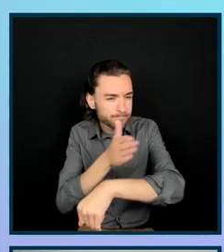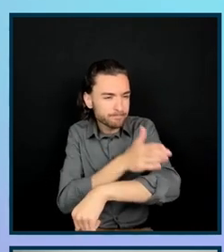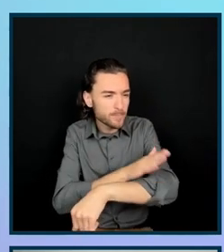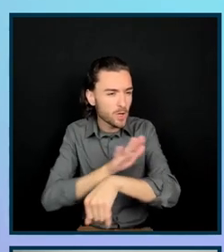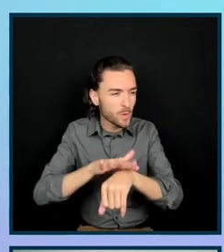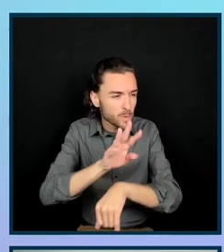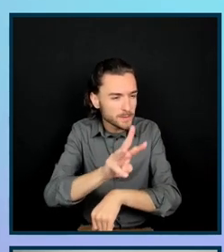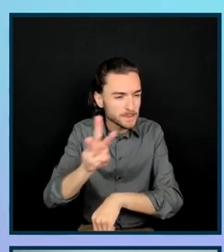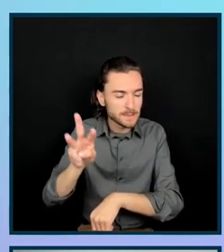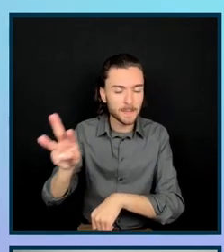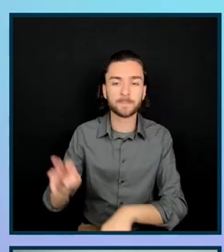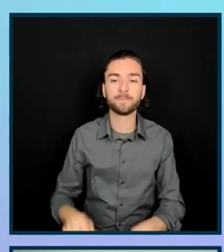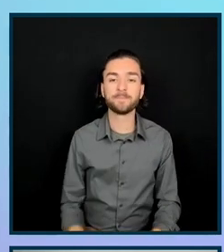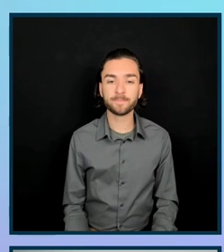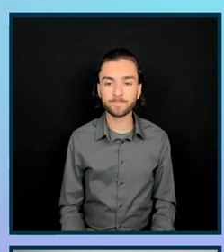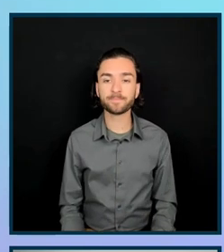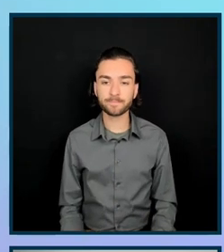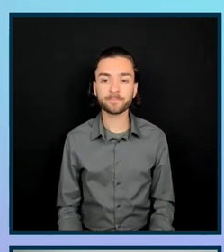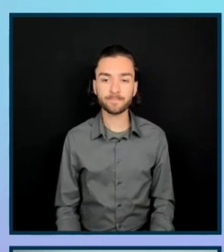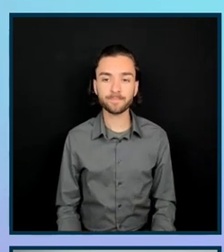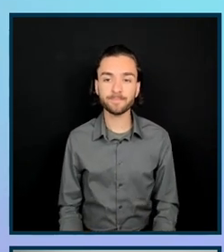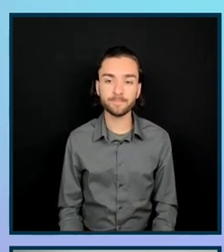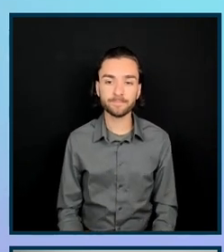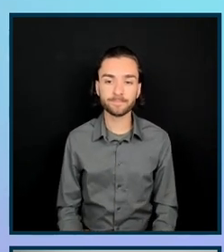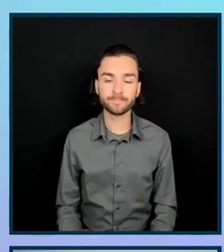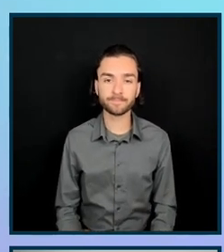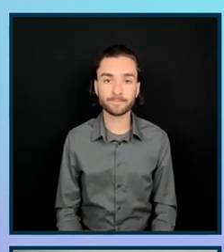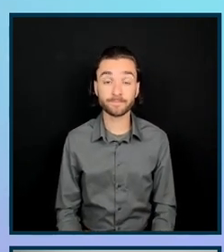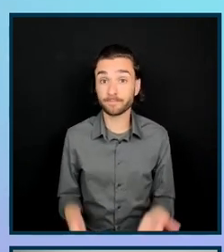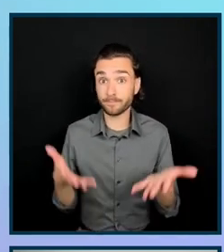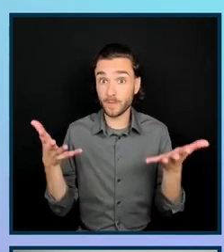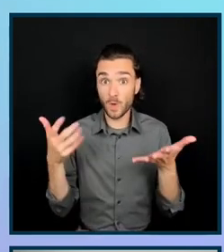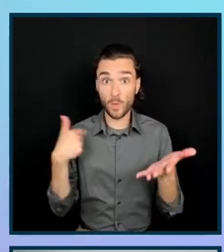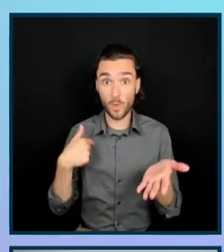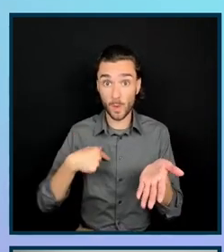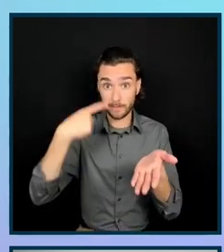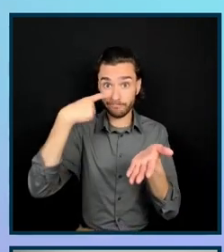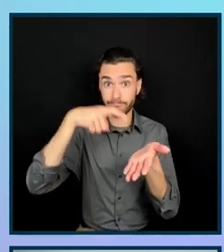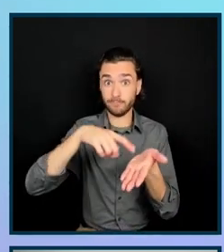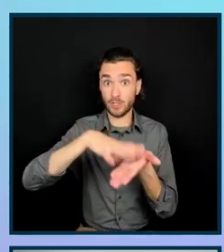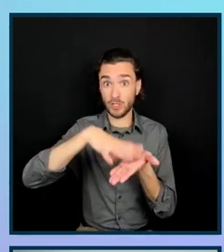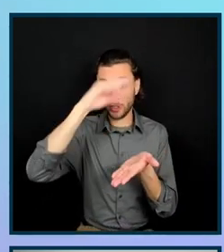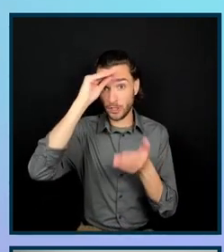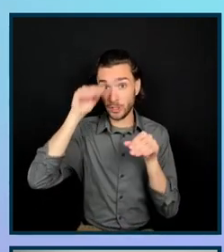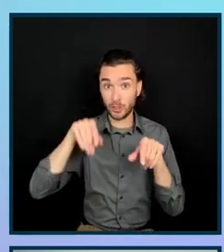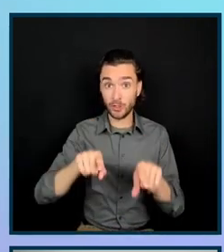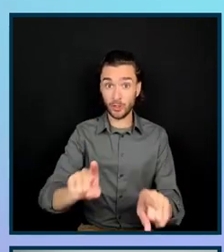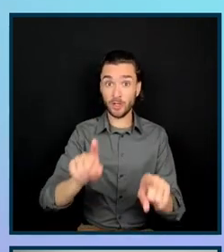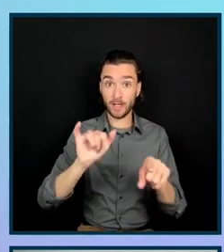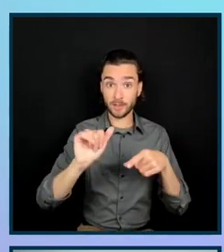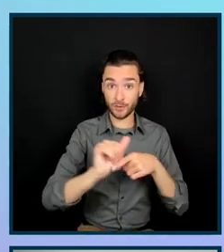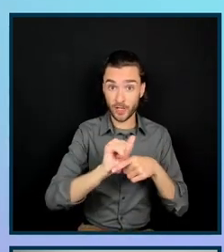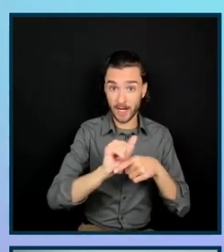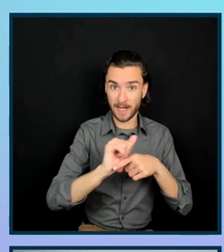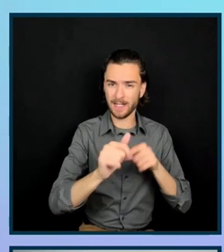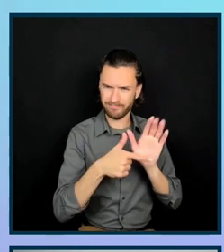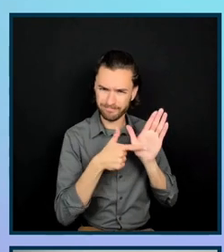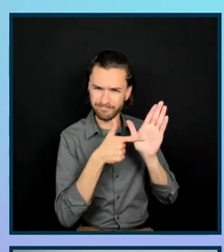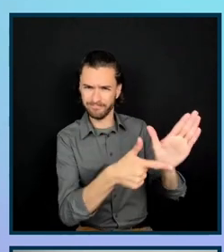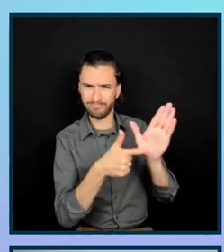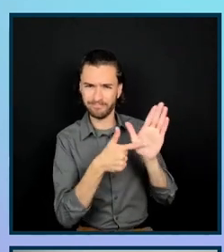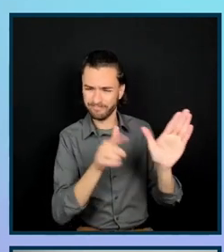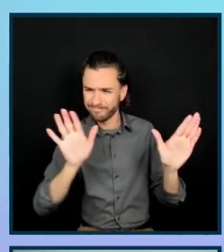And what we found throughout these trainings is that providing human experiences really helps